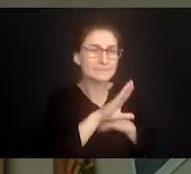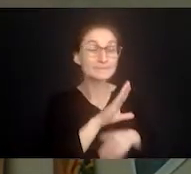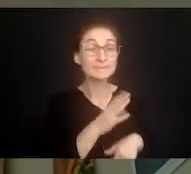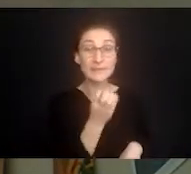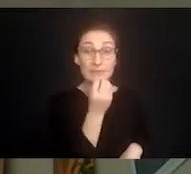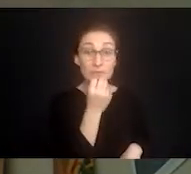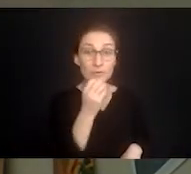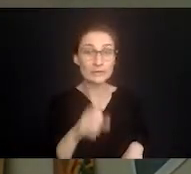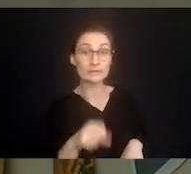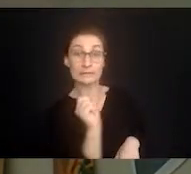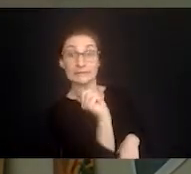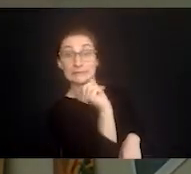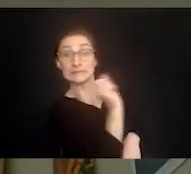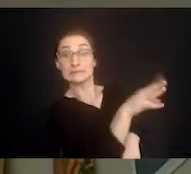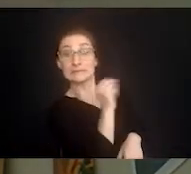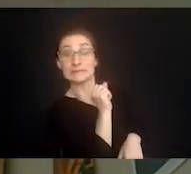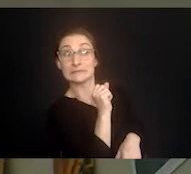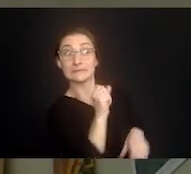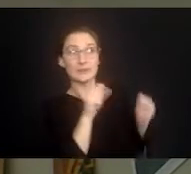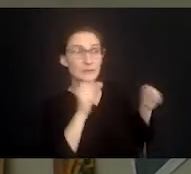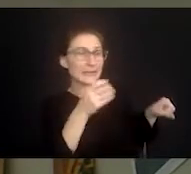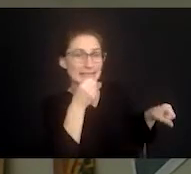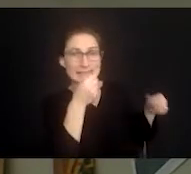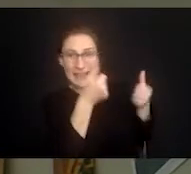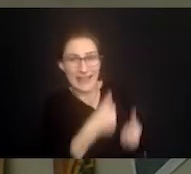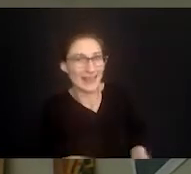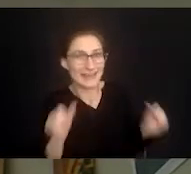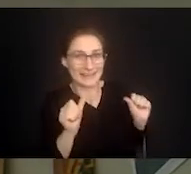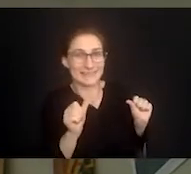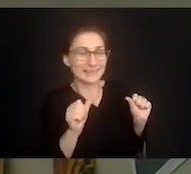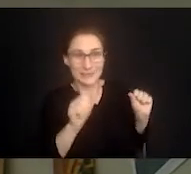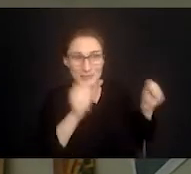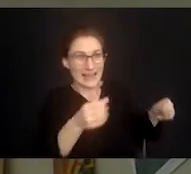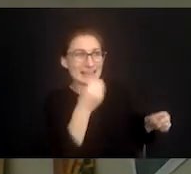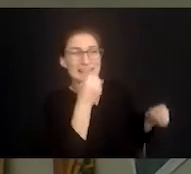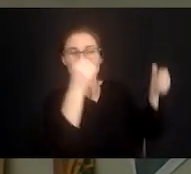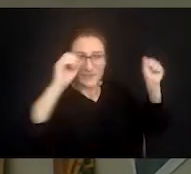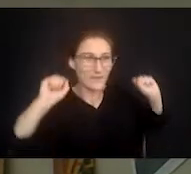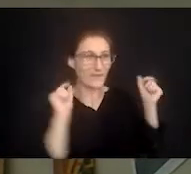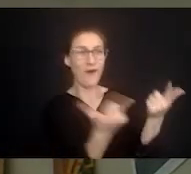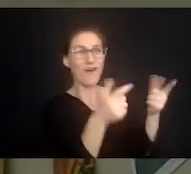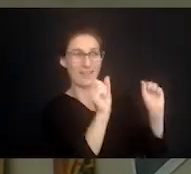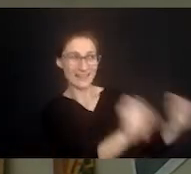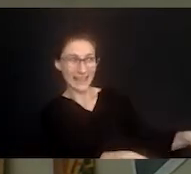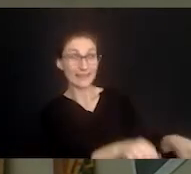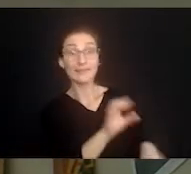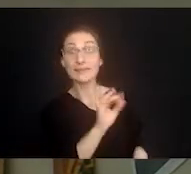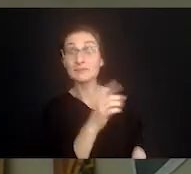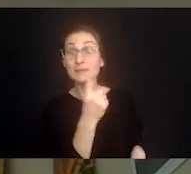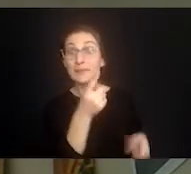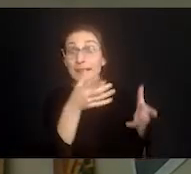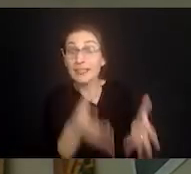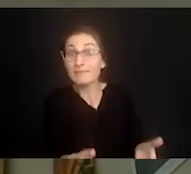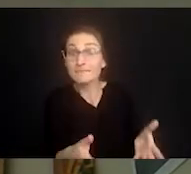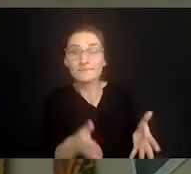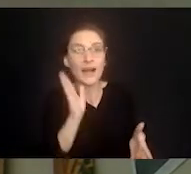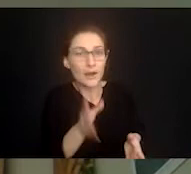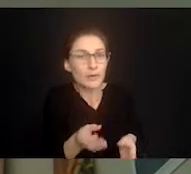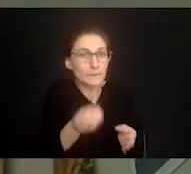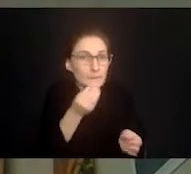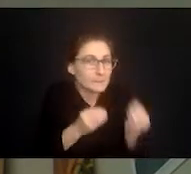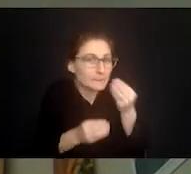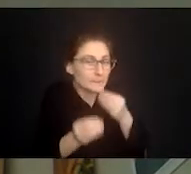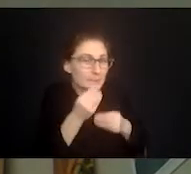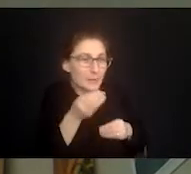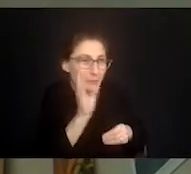tossed the bag of food on the bed and told me I could have any or all of it. If there was anything left, he would eat then or he'd figure